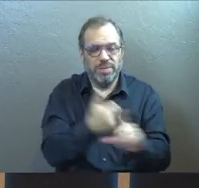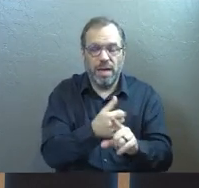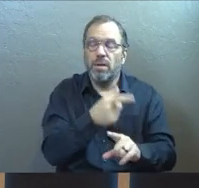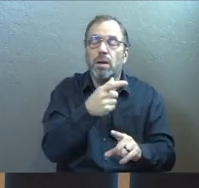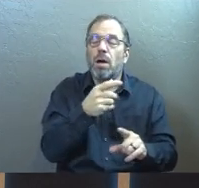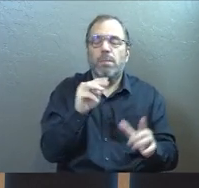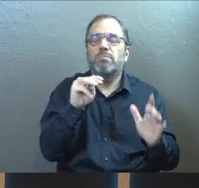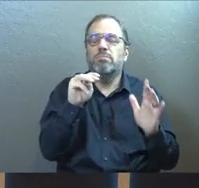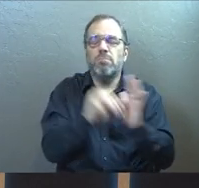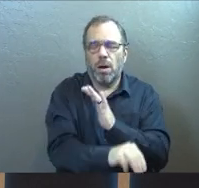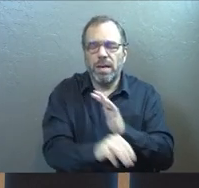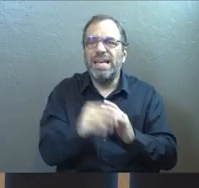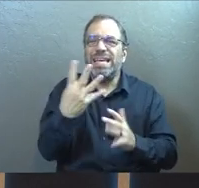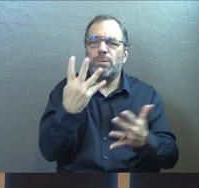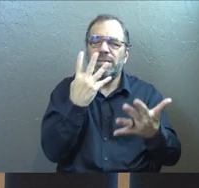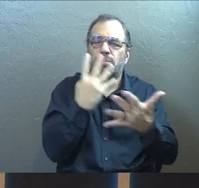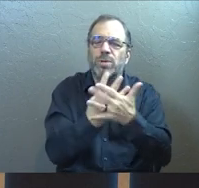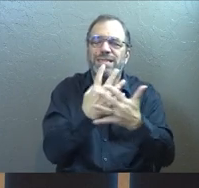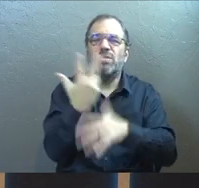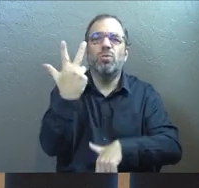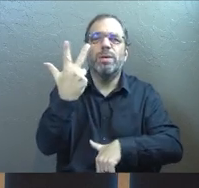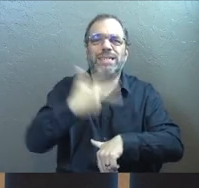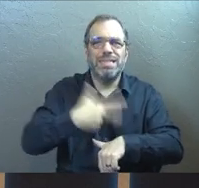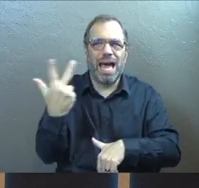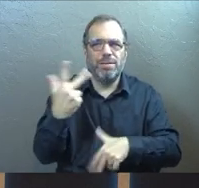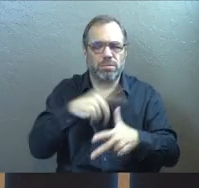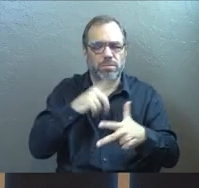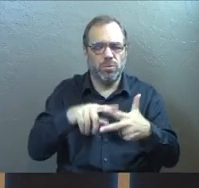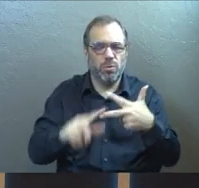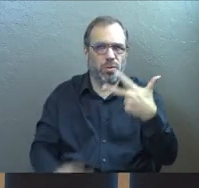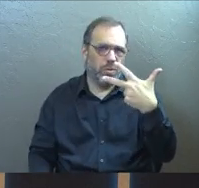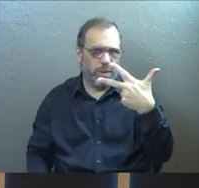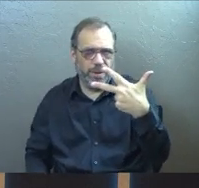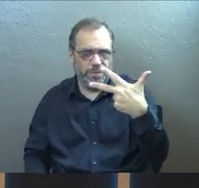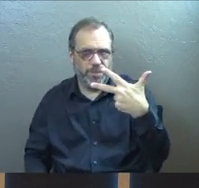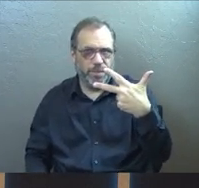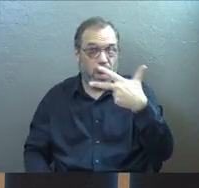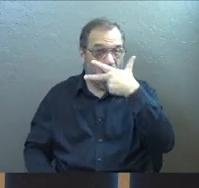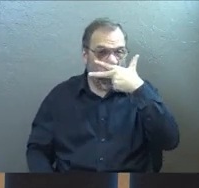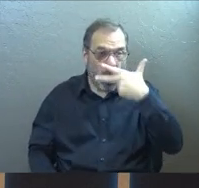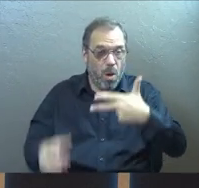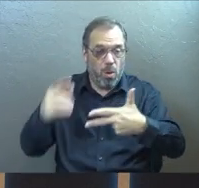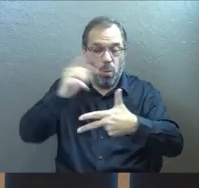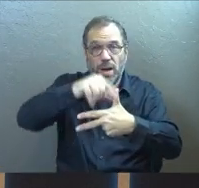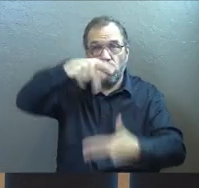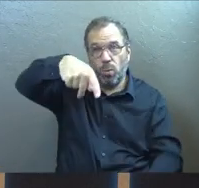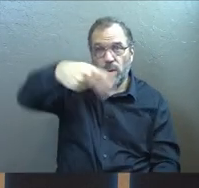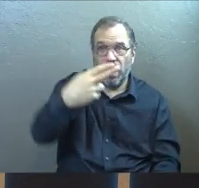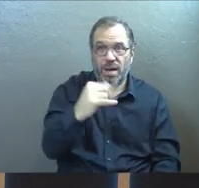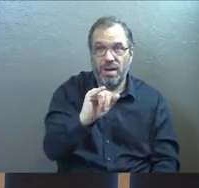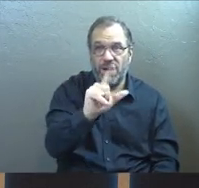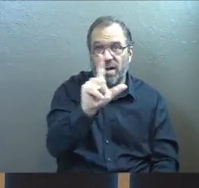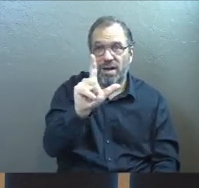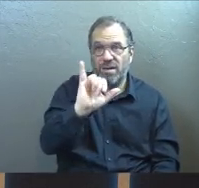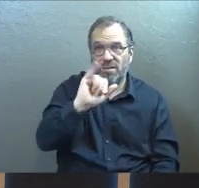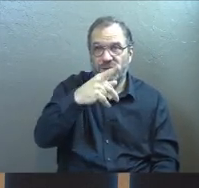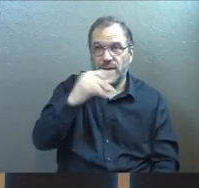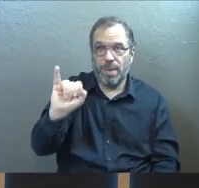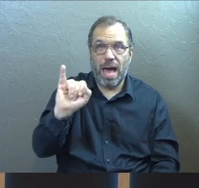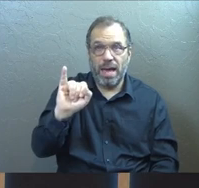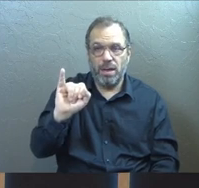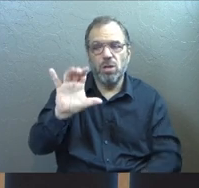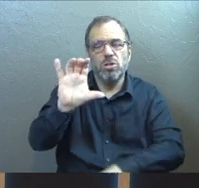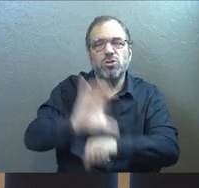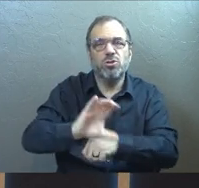was imprisoned three different times. So I'll just tell you very briefly, one of them was in Philippi, which is who this letter was written